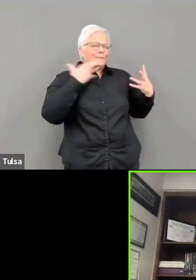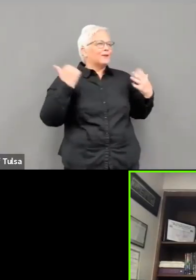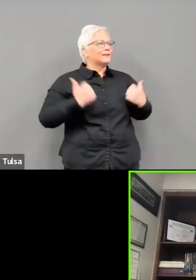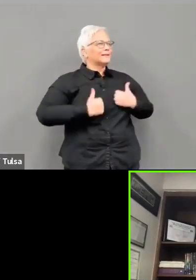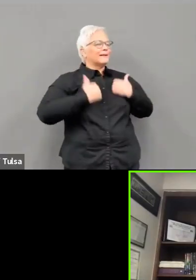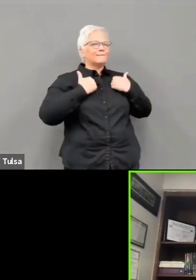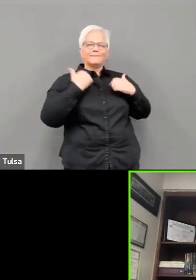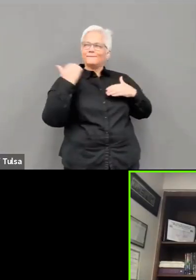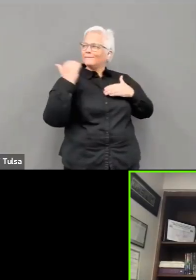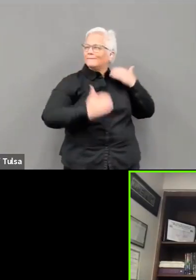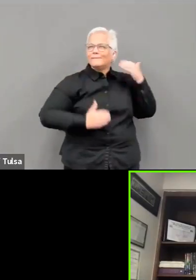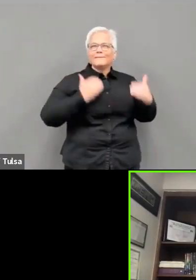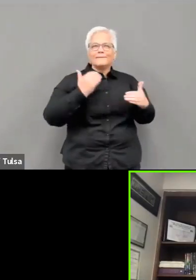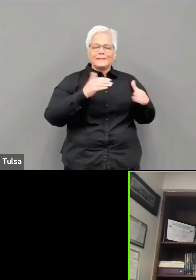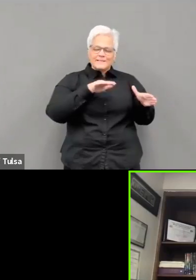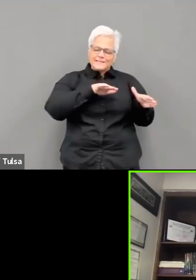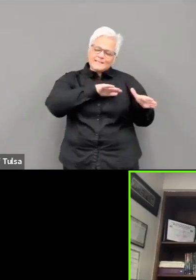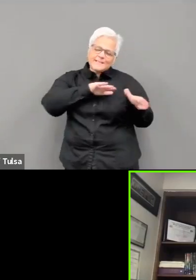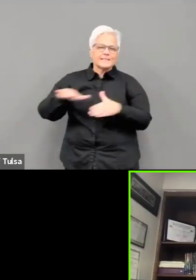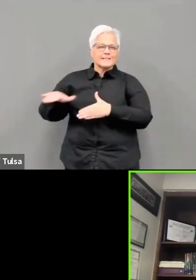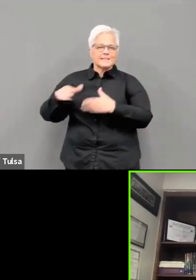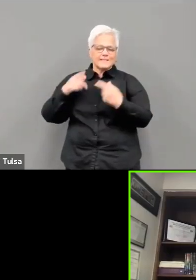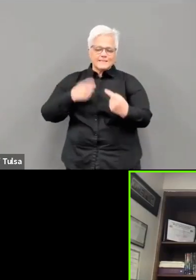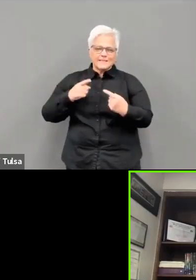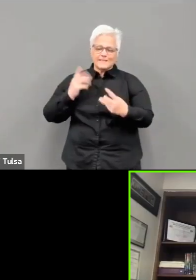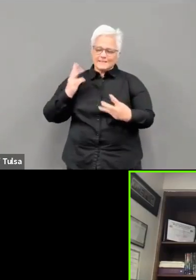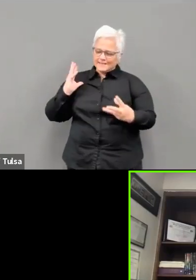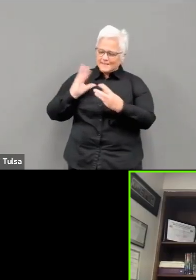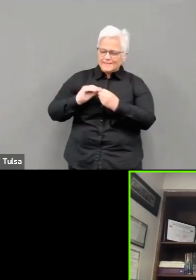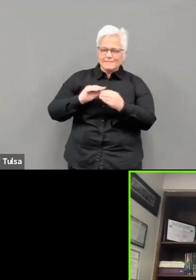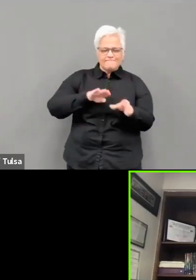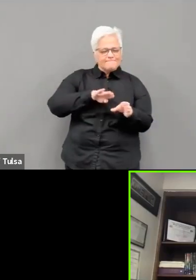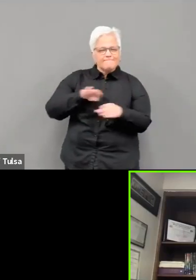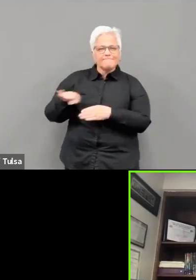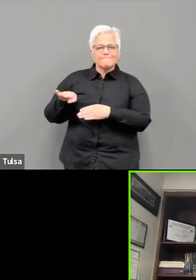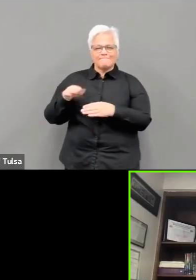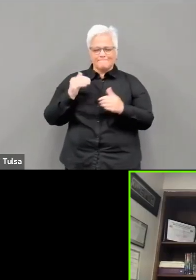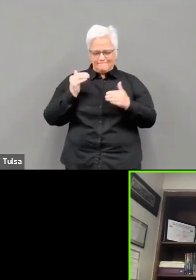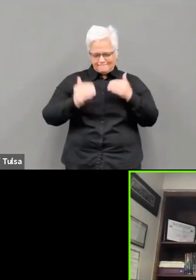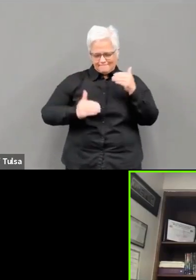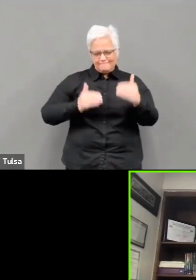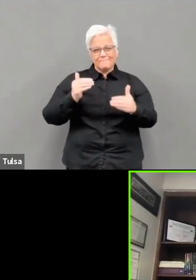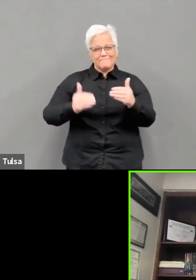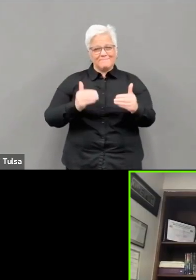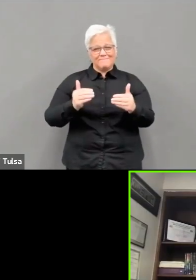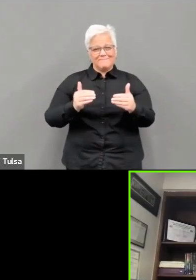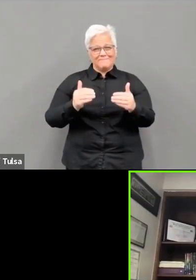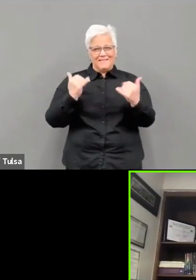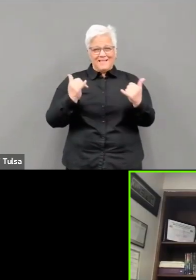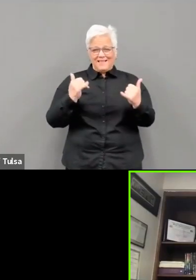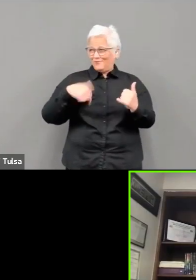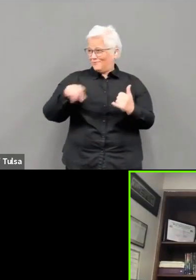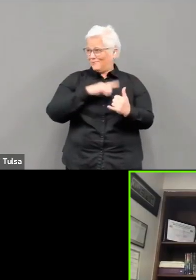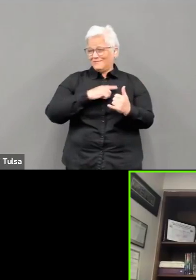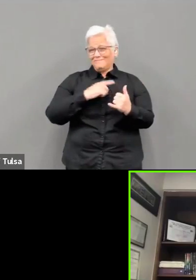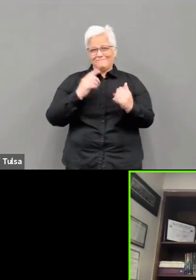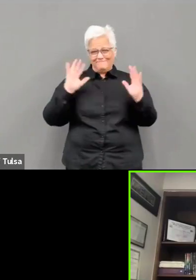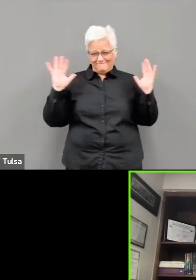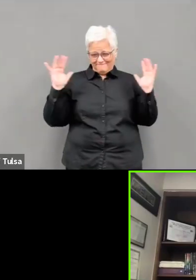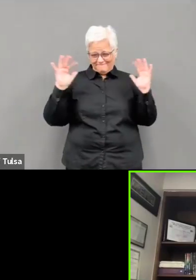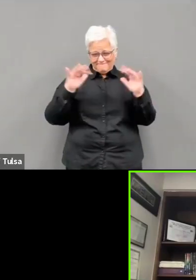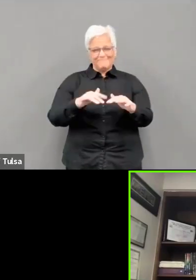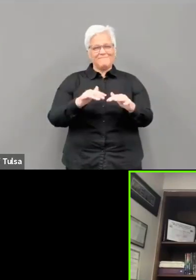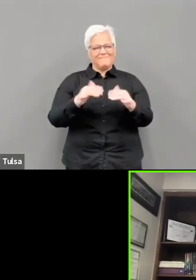year be with us now, as these gathered, plan and prepare, as they enact and enable,